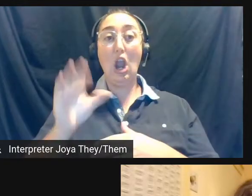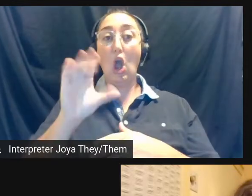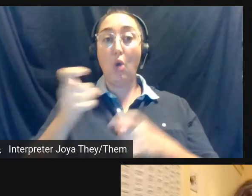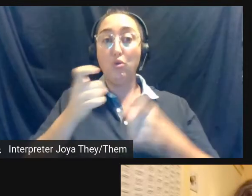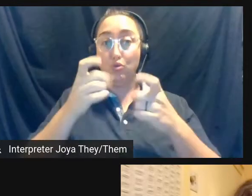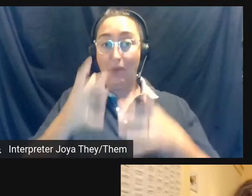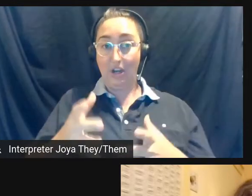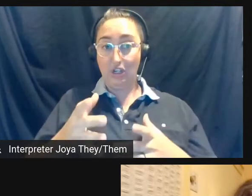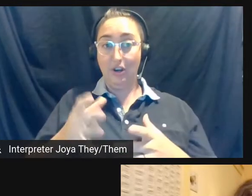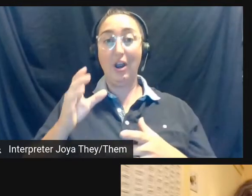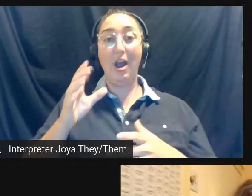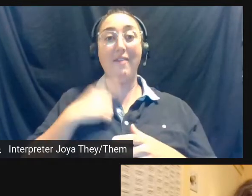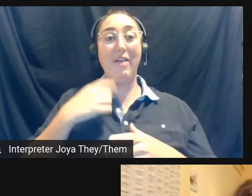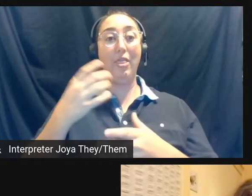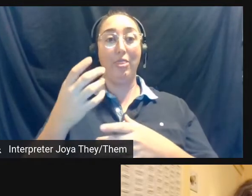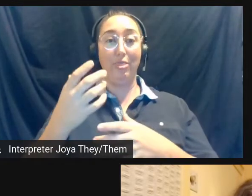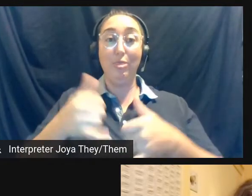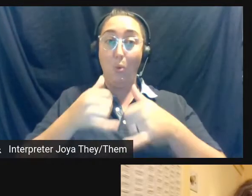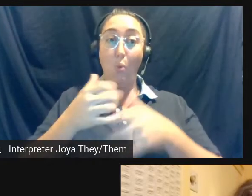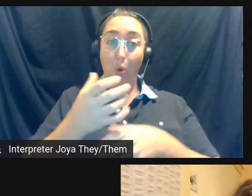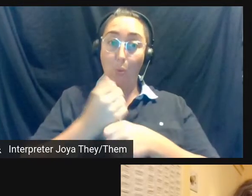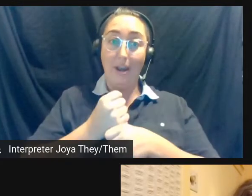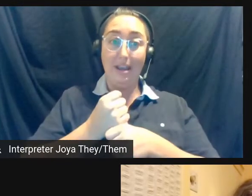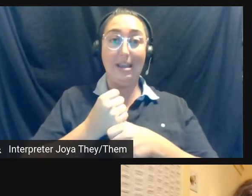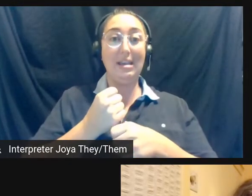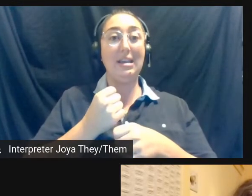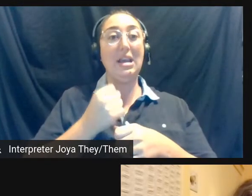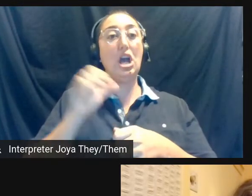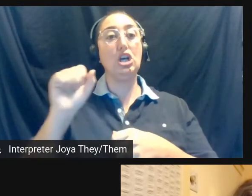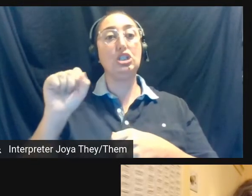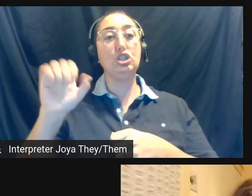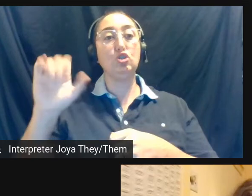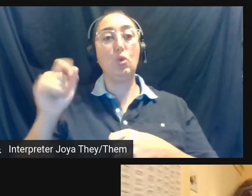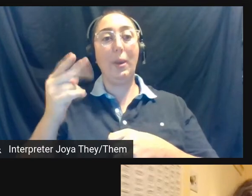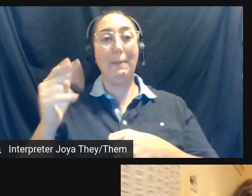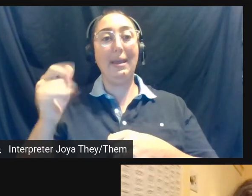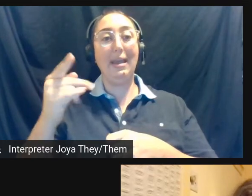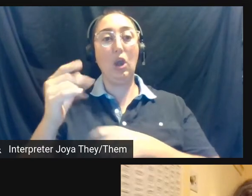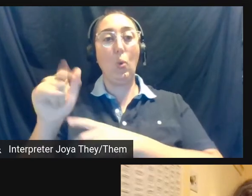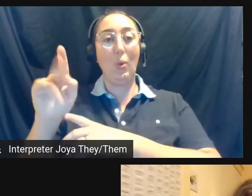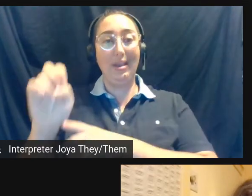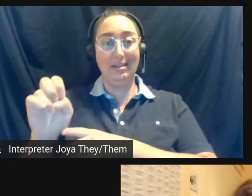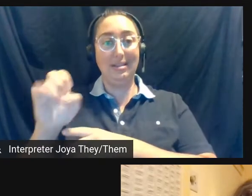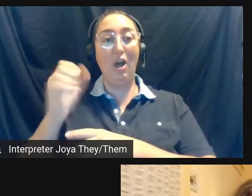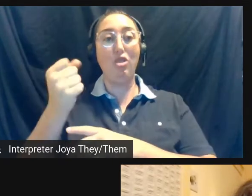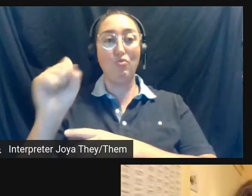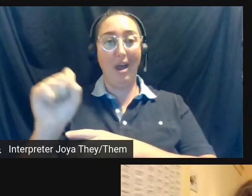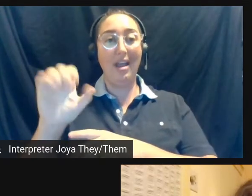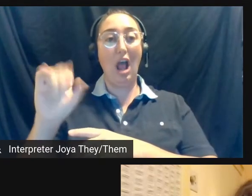of the Emmy Award-winning documentary film, Screaming Queens, The Riot at Compton. Stryker's Cafeteria.